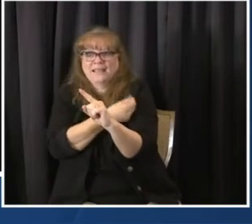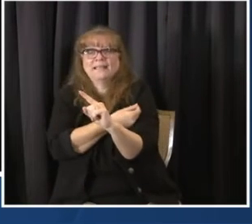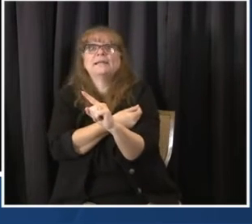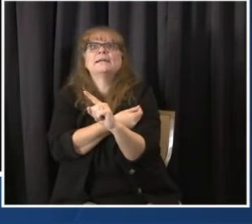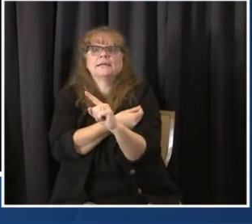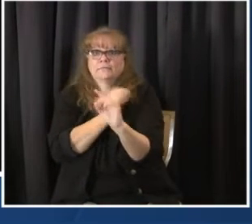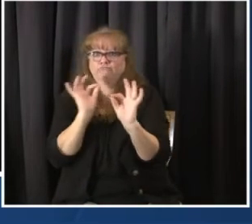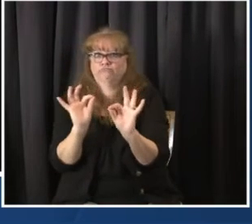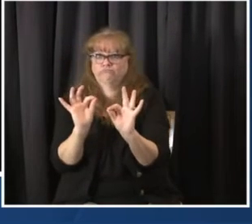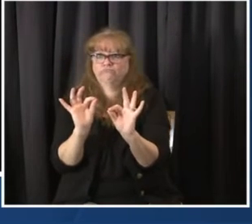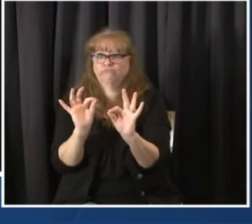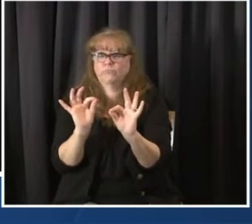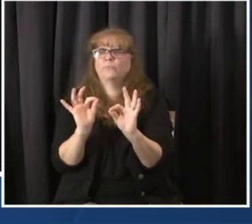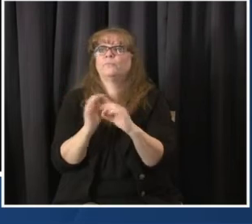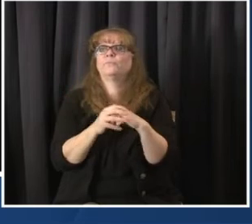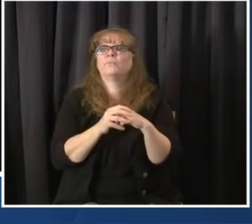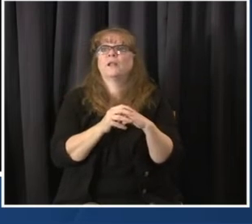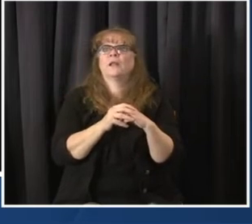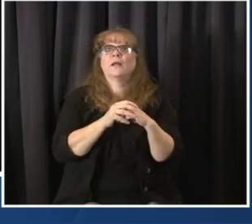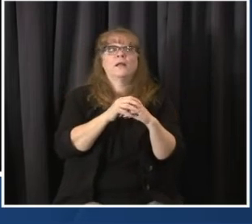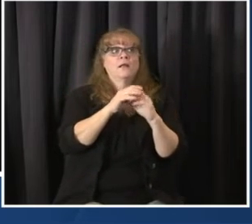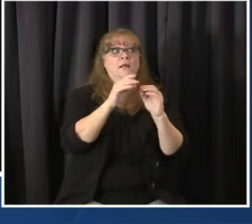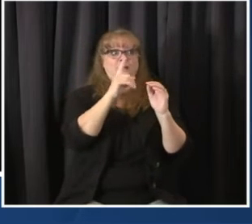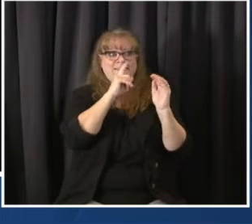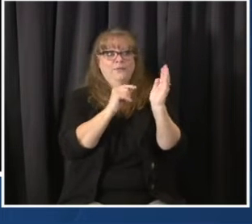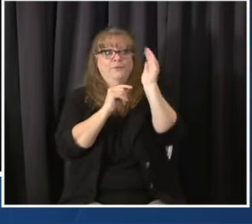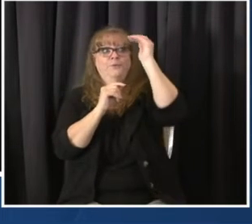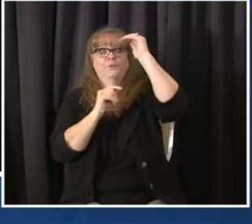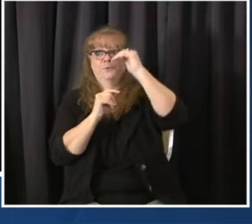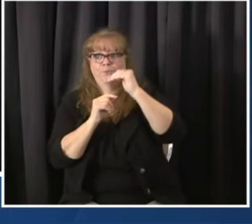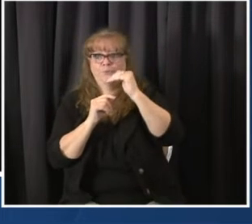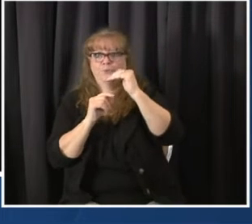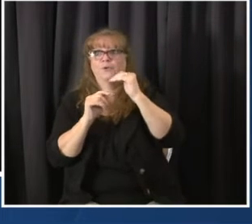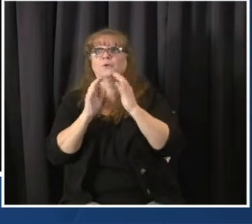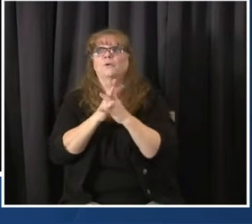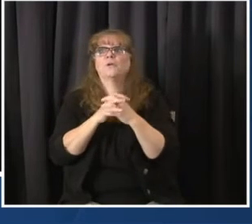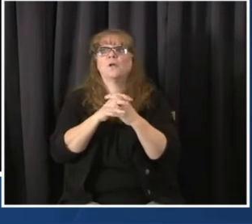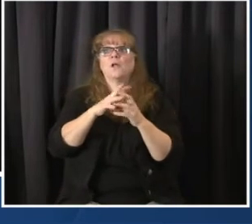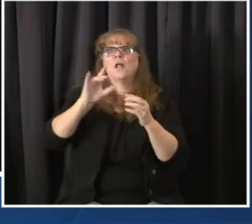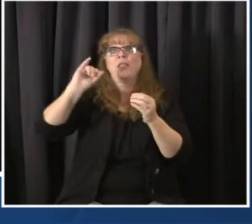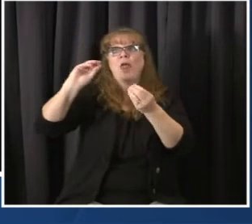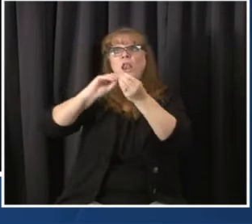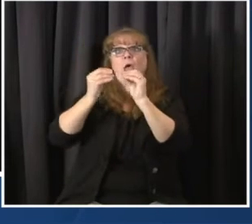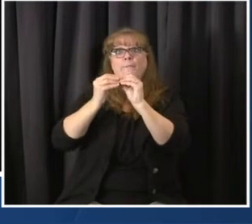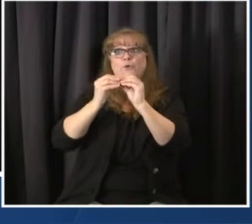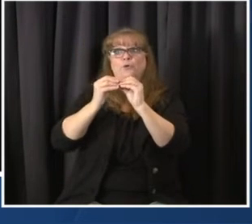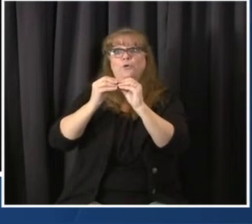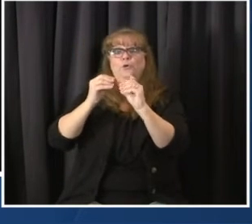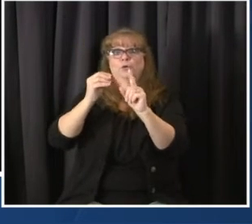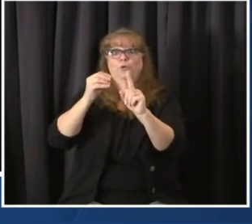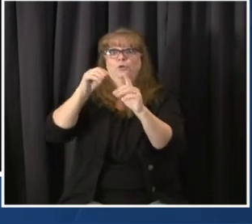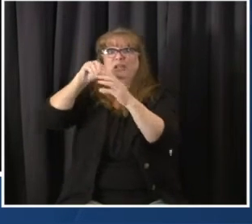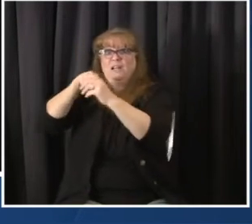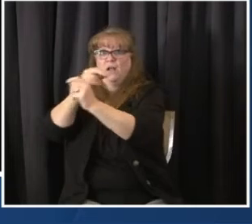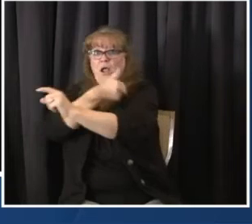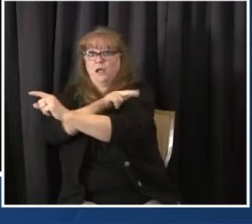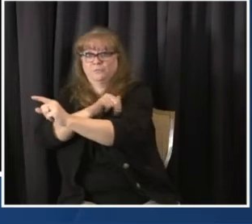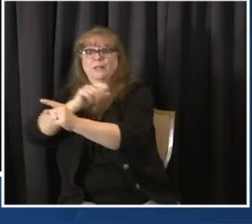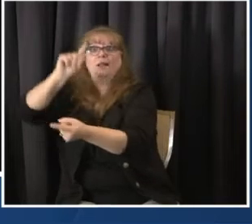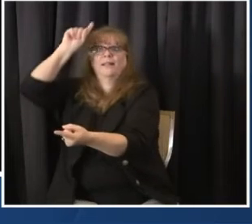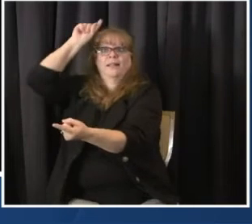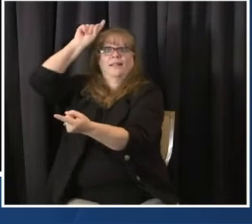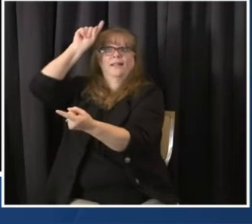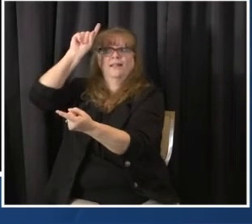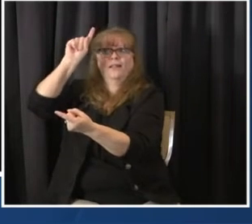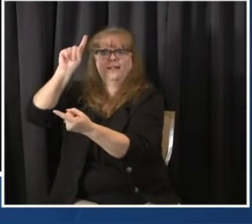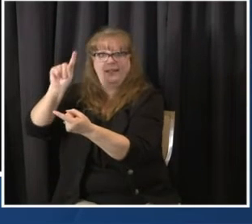anticipate seeing after vaccine is distributed in the state over the next couple of months. And so, what you can see with the red dotted